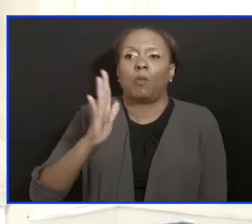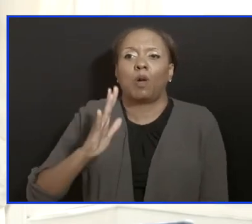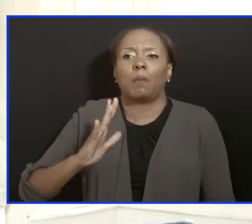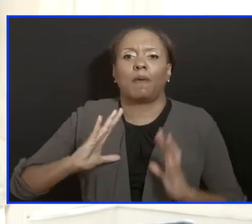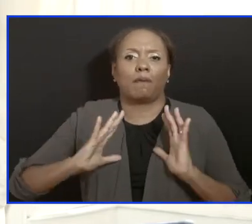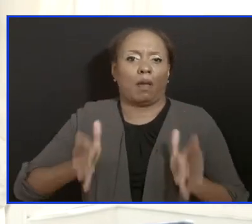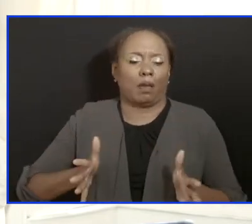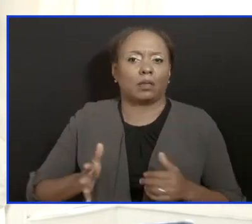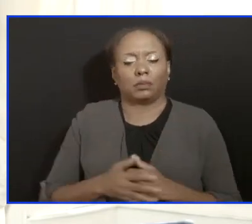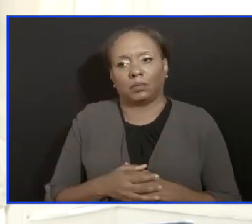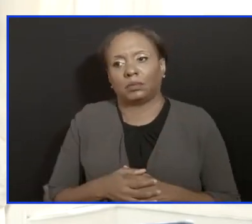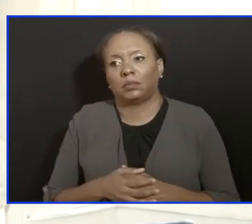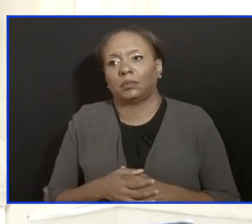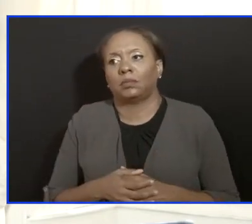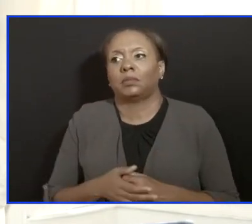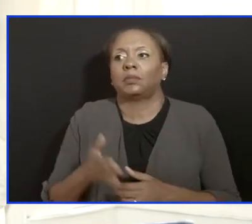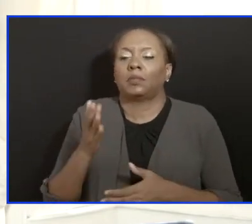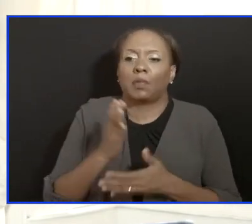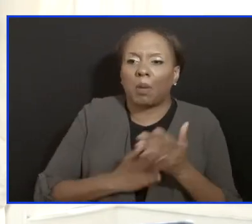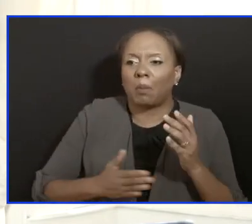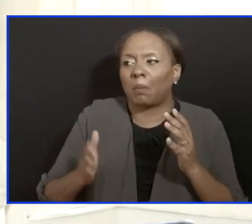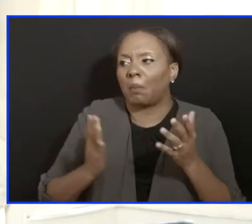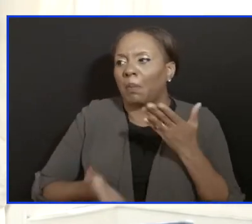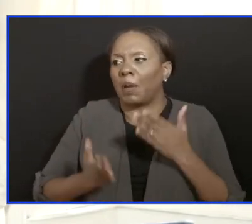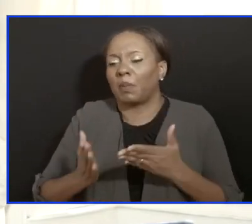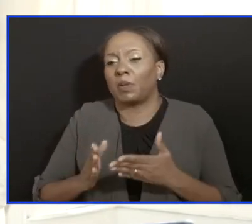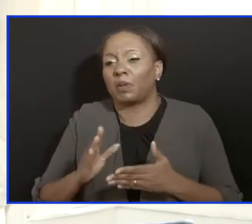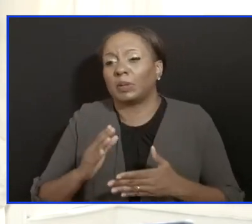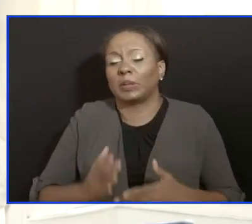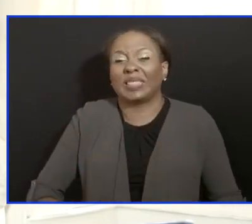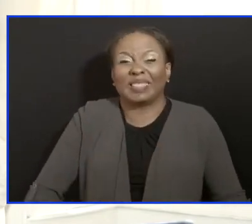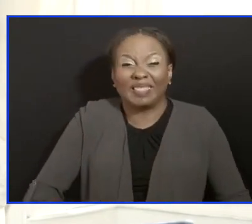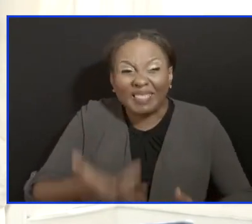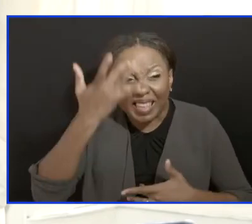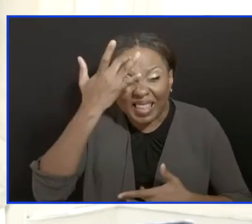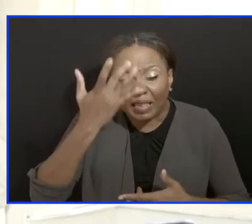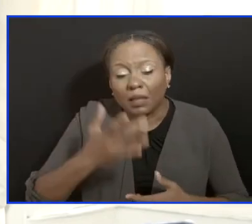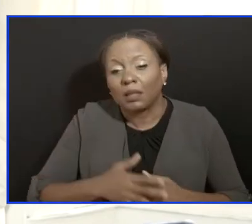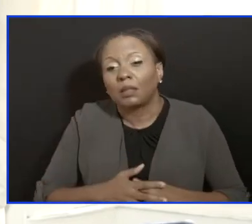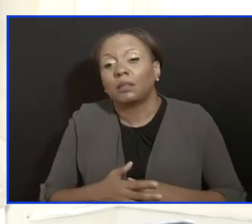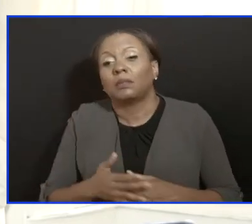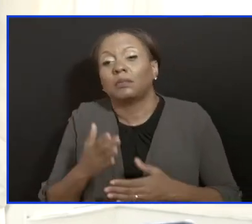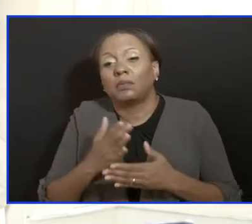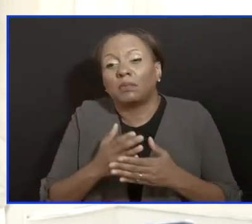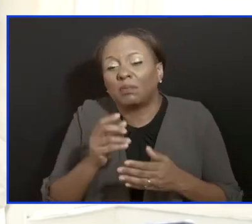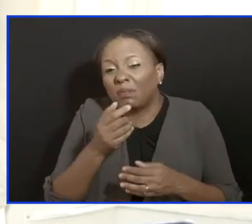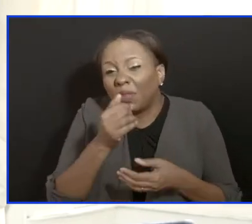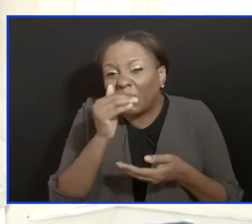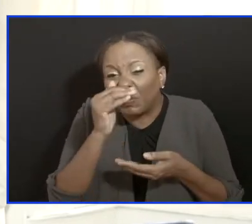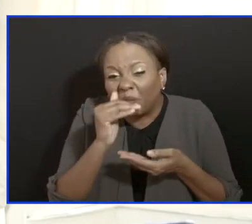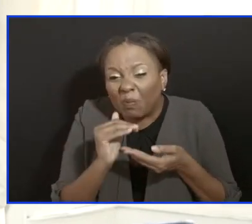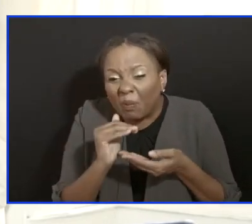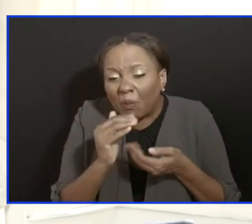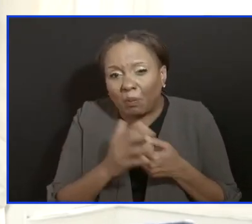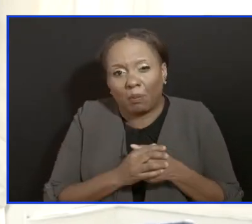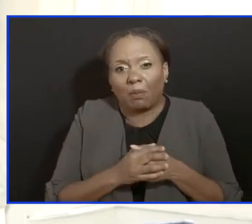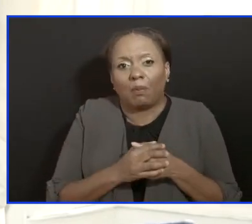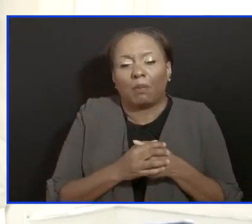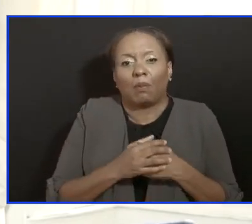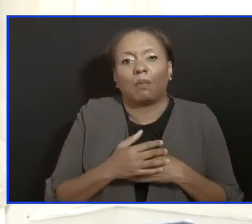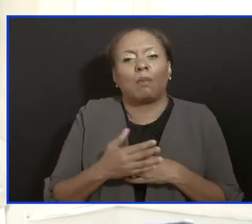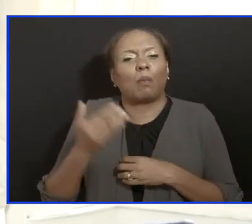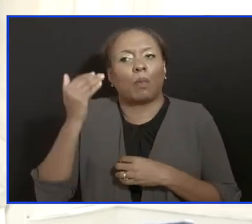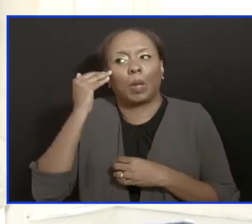Some will have none. Some may get moderate illness. And a small majority of them might get ill. And we know that.